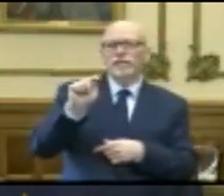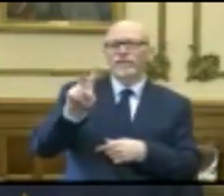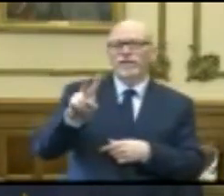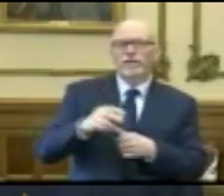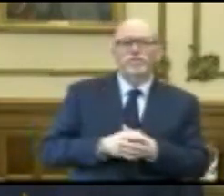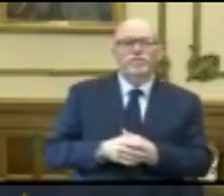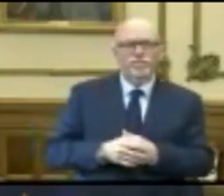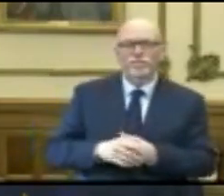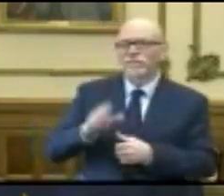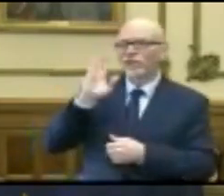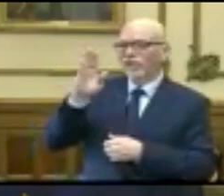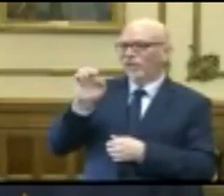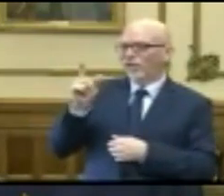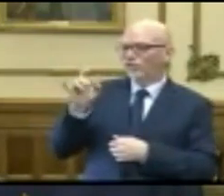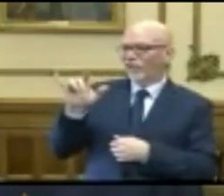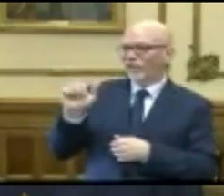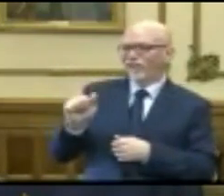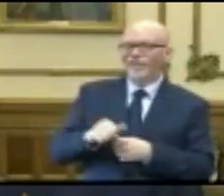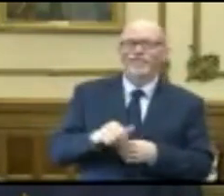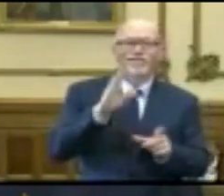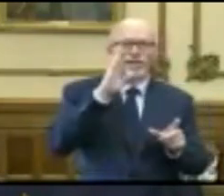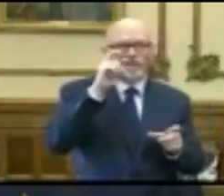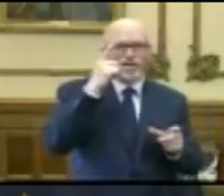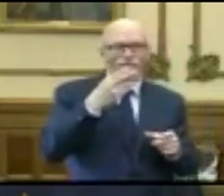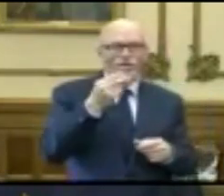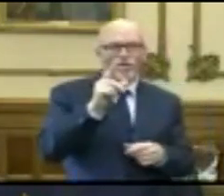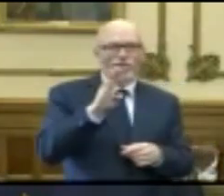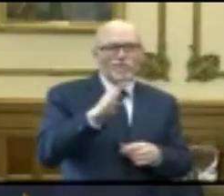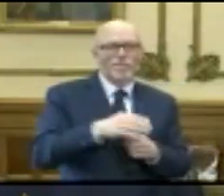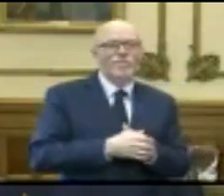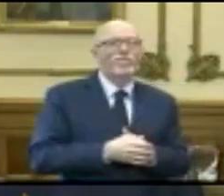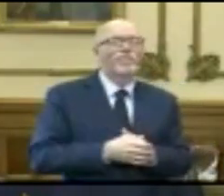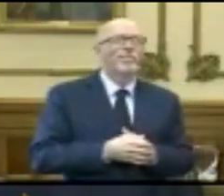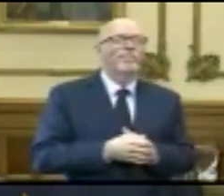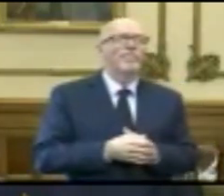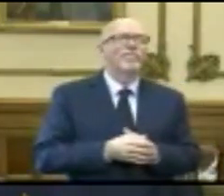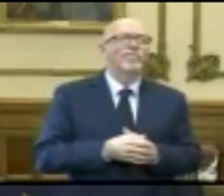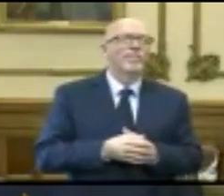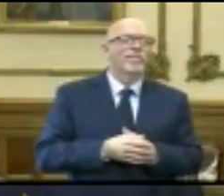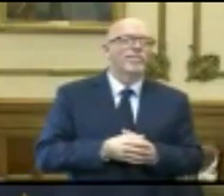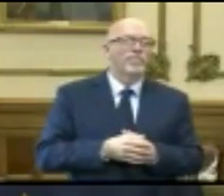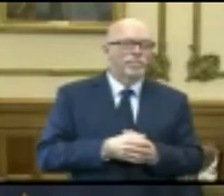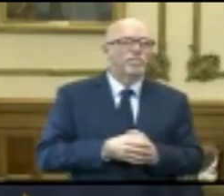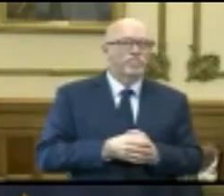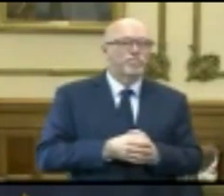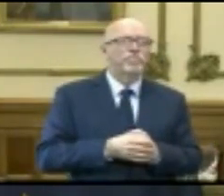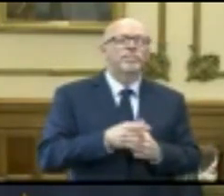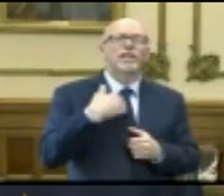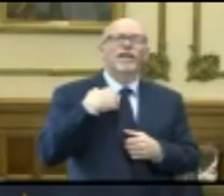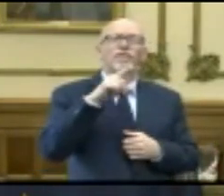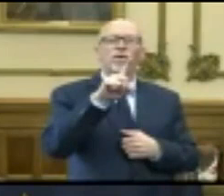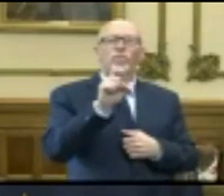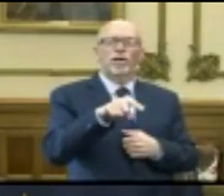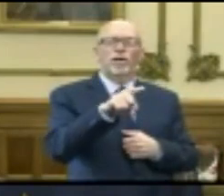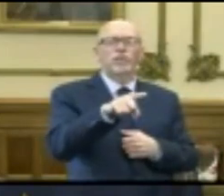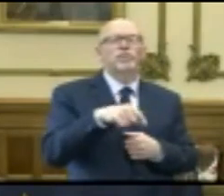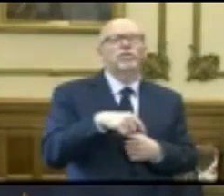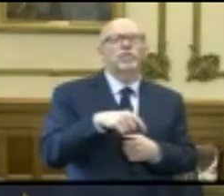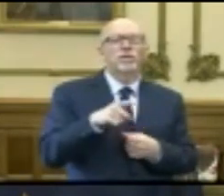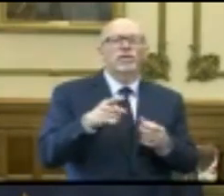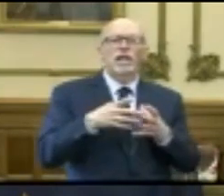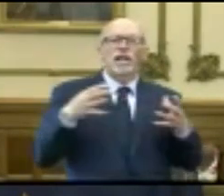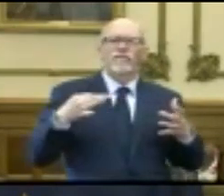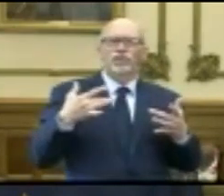Good afternoon, Angelica. Hi, Governor Holcomb. Good afternoon. I have a question. There's a lot of concern